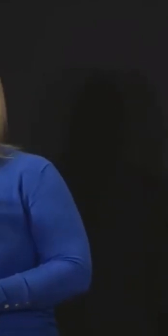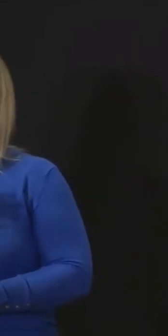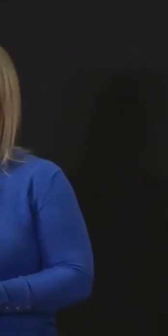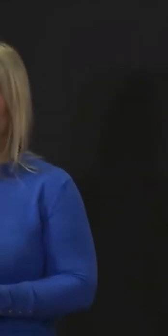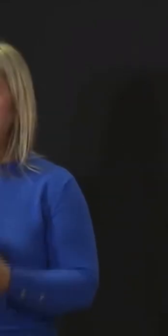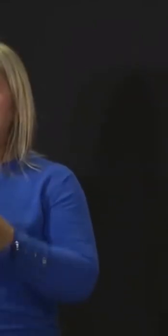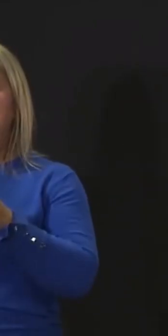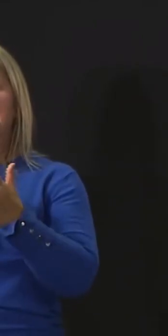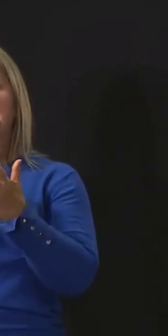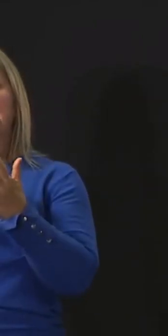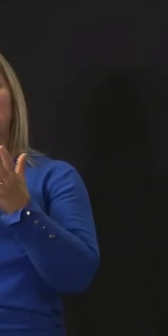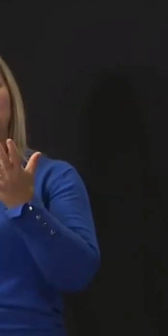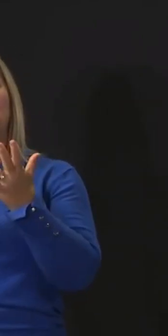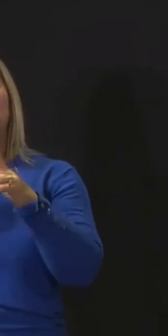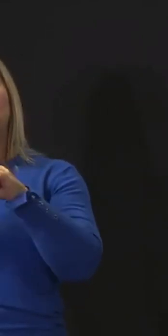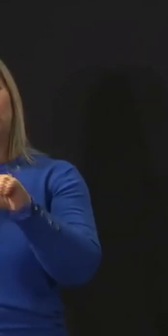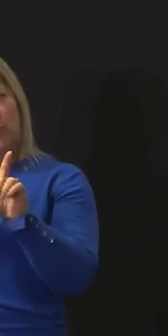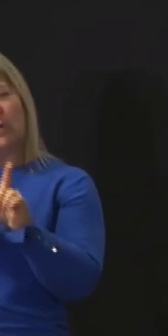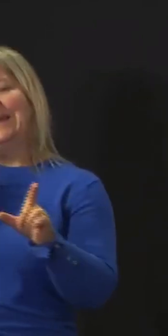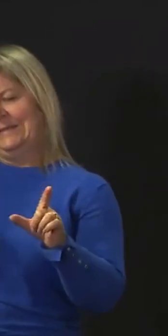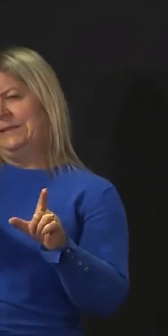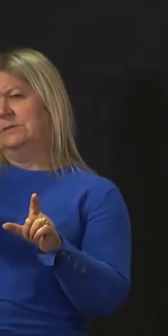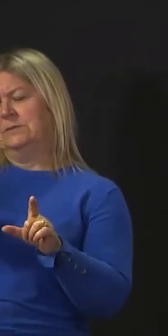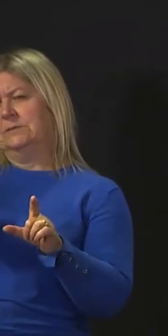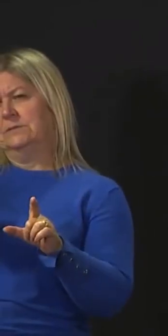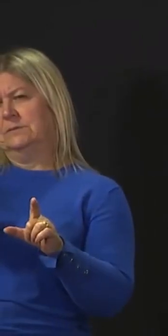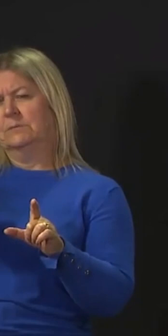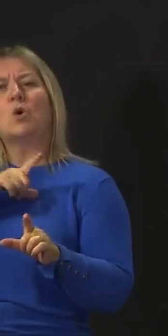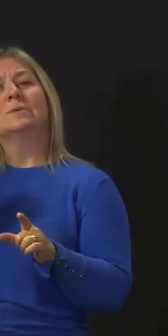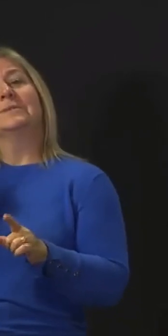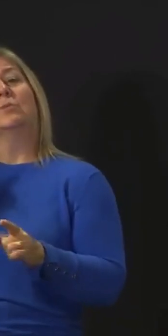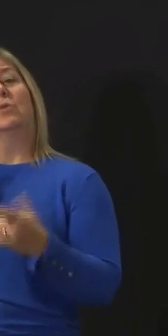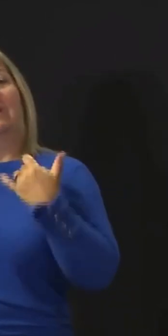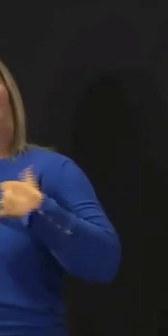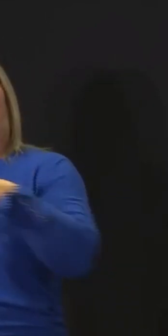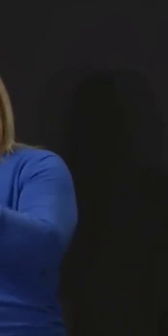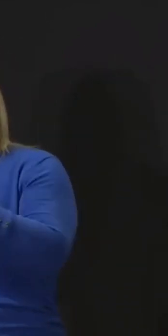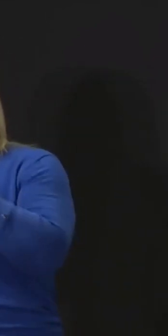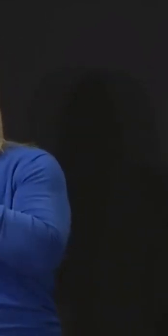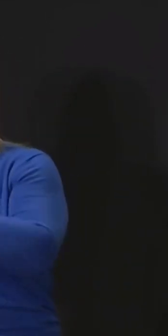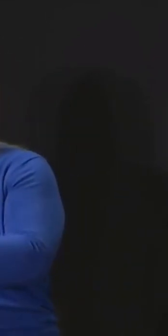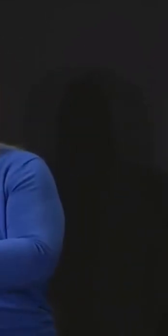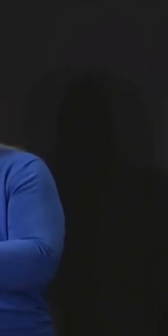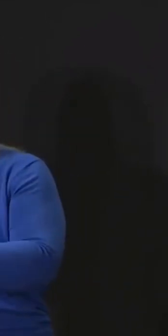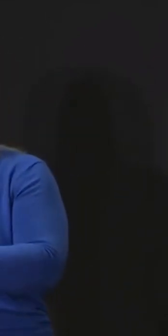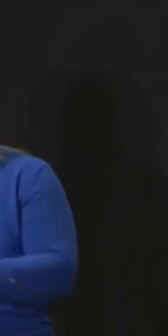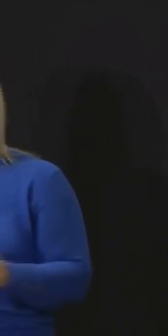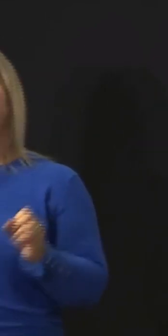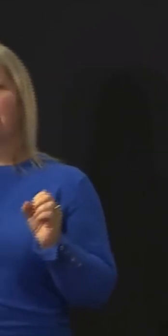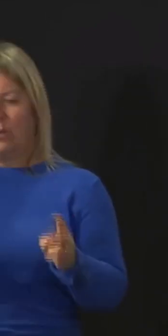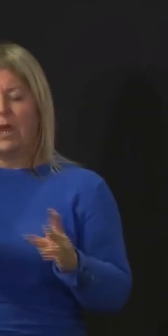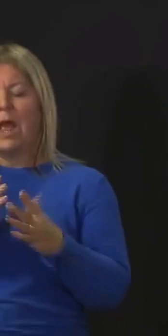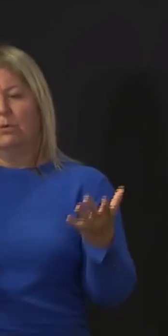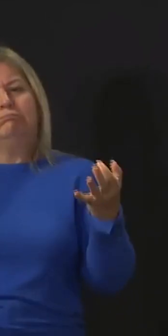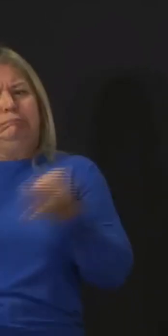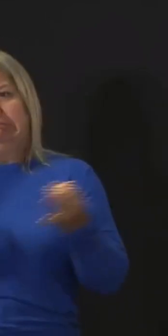was unwell. So, yeah, I know there's an absolute legitimate scrutiny about who knew when, but sometimes, you know, it's not always